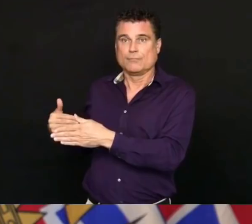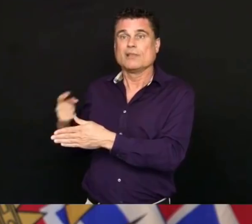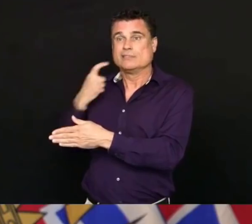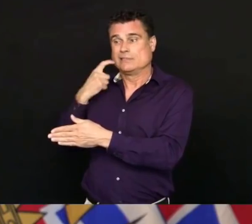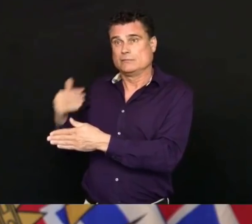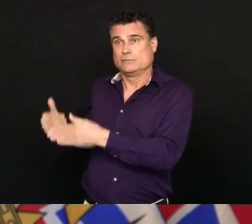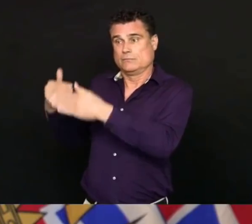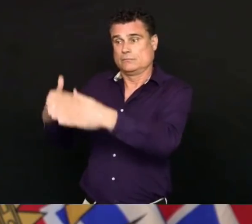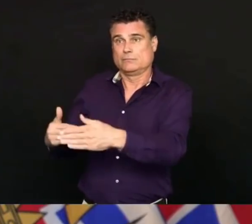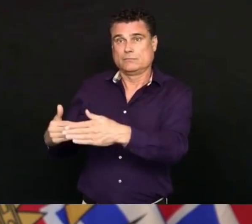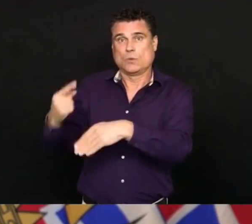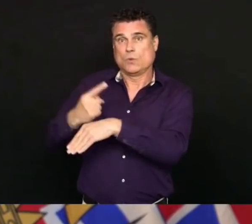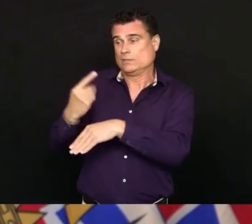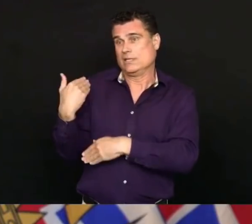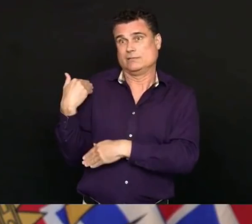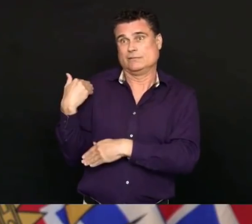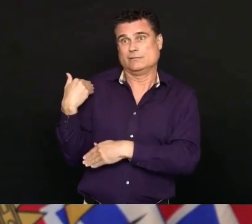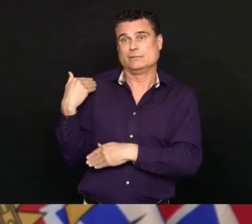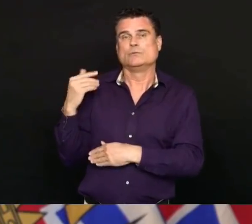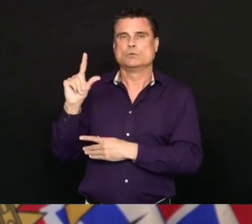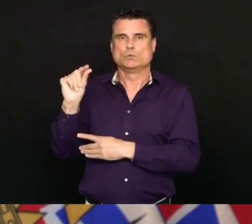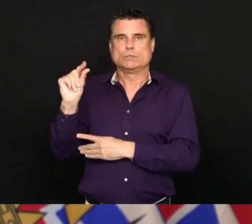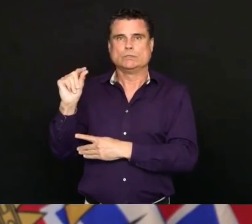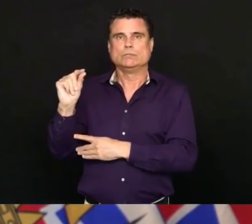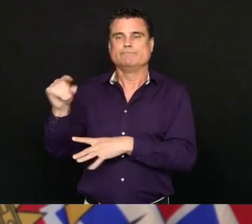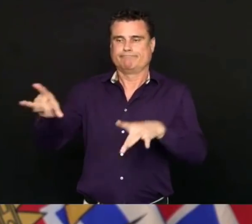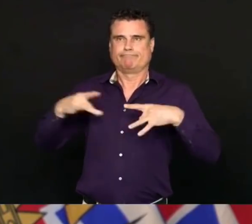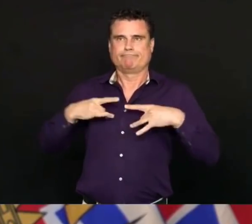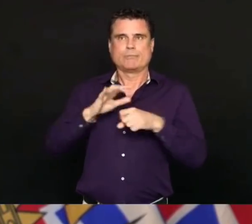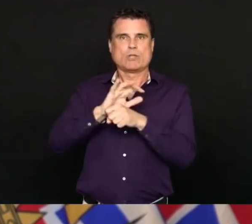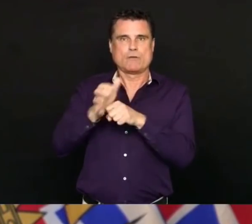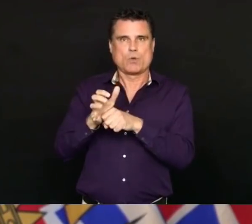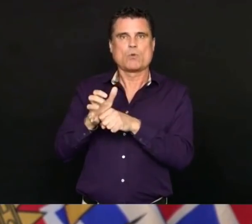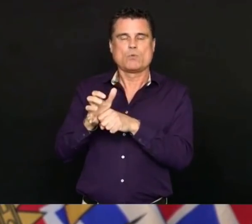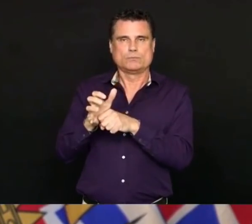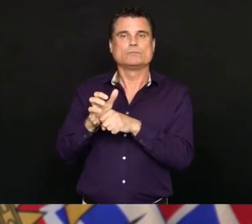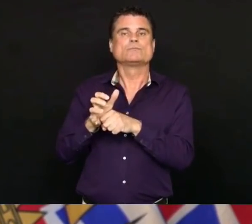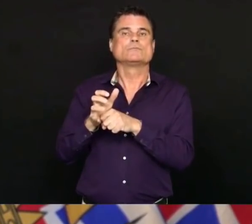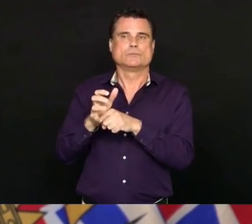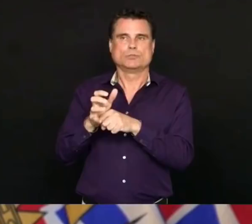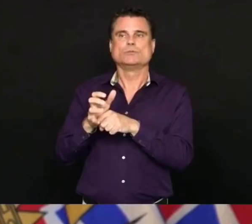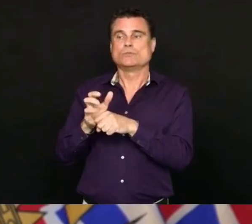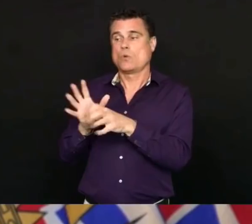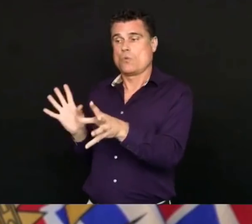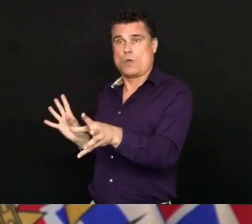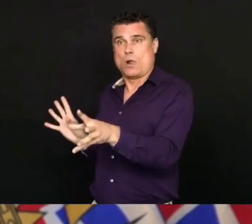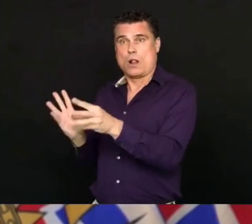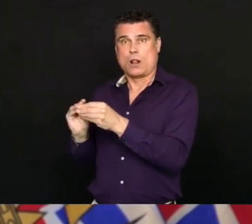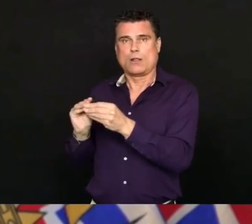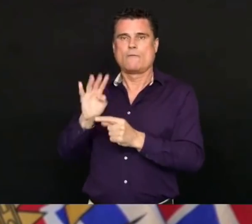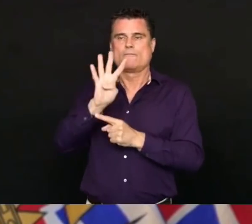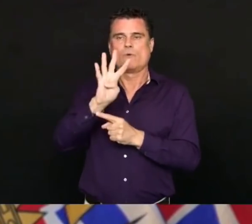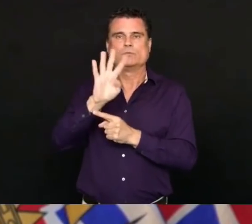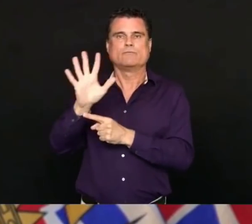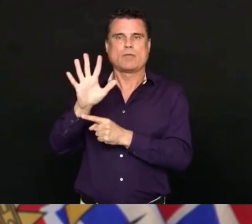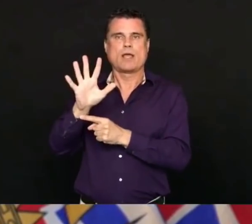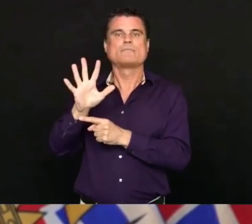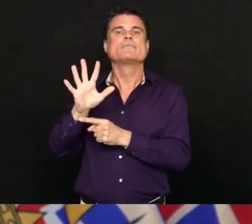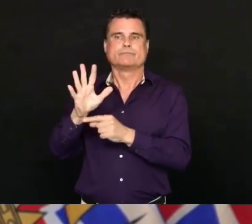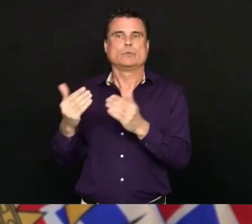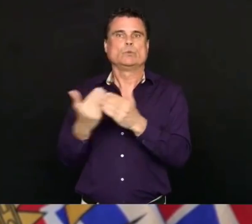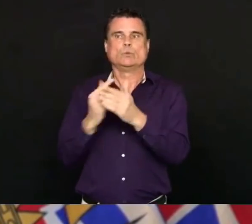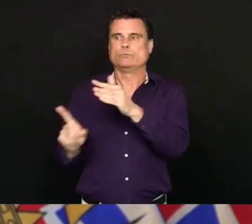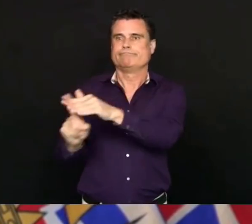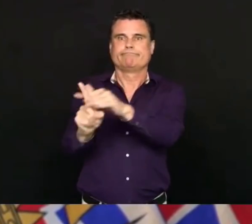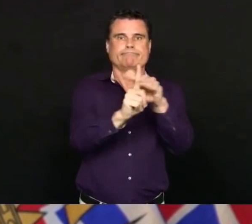have had 20 new cases. Bringing us to 45 new cases since our last briefing on Saturday. The total